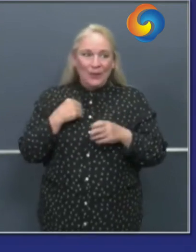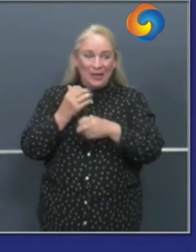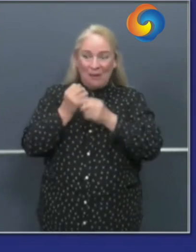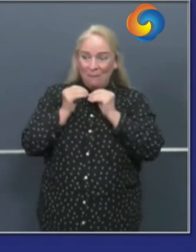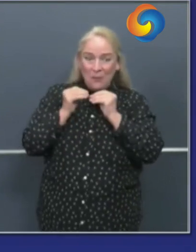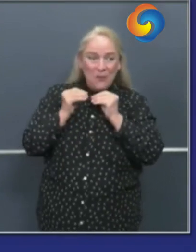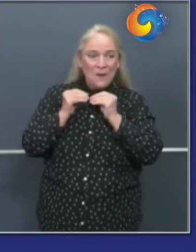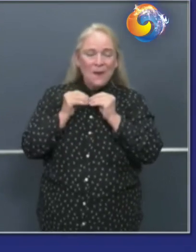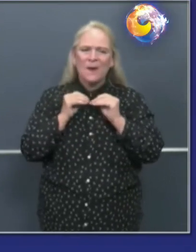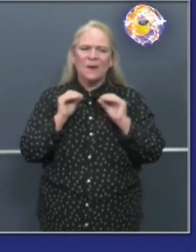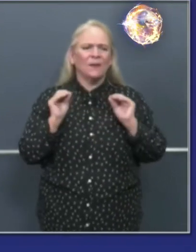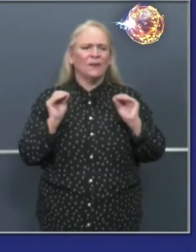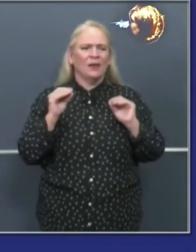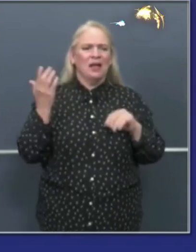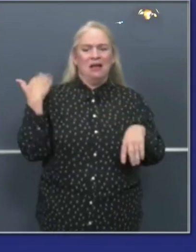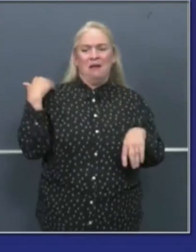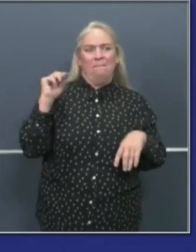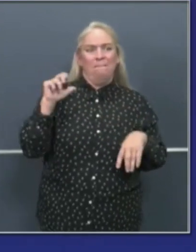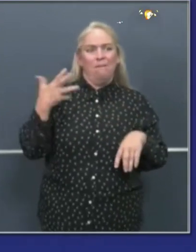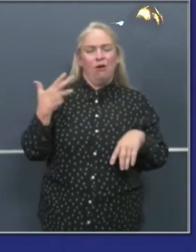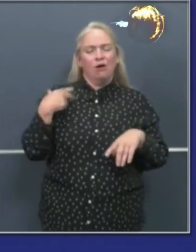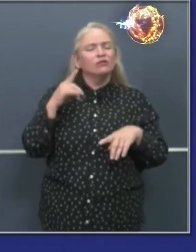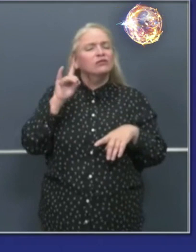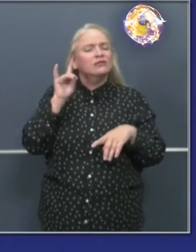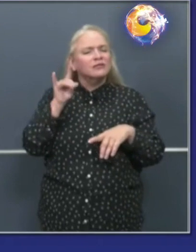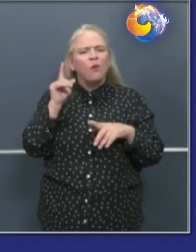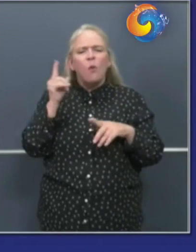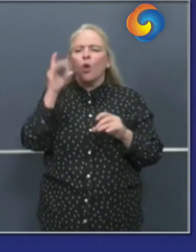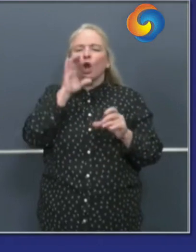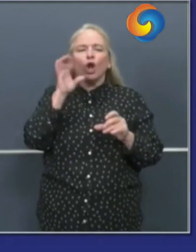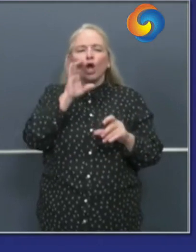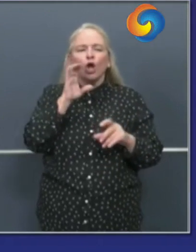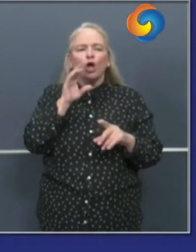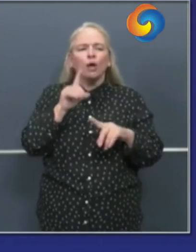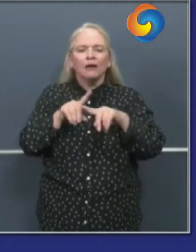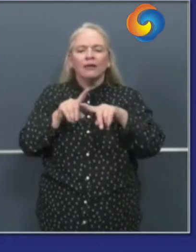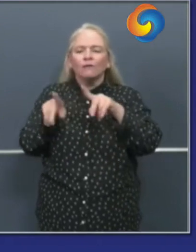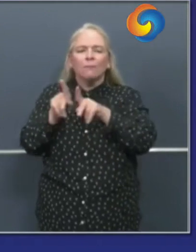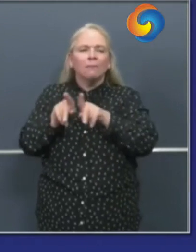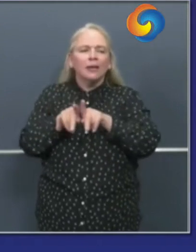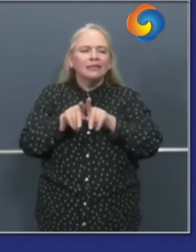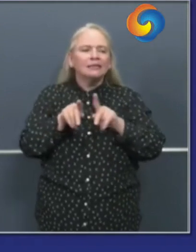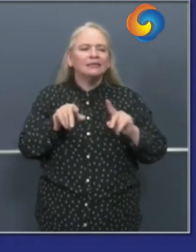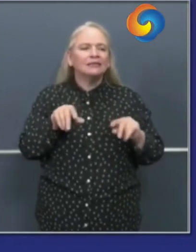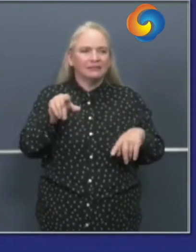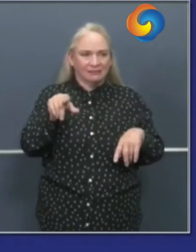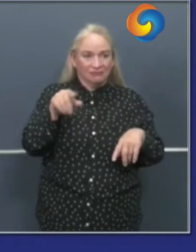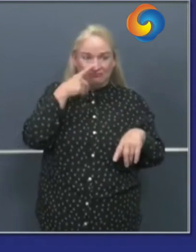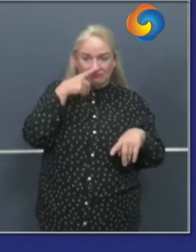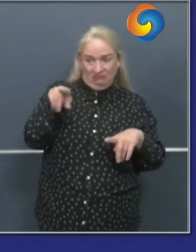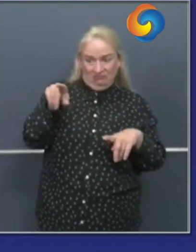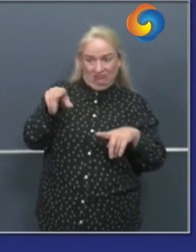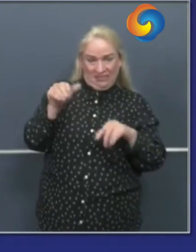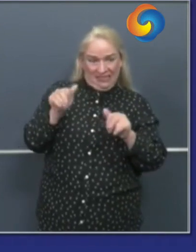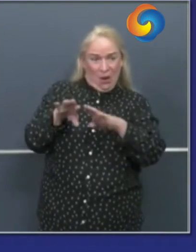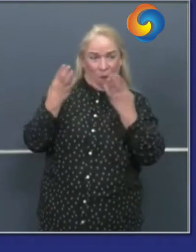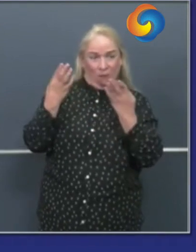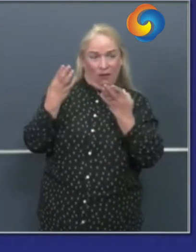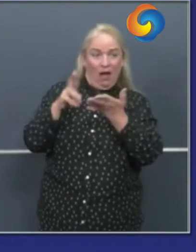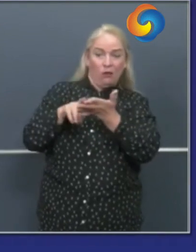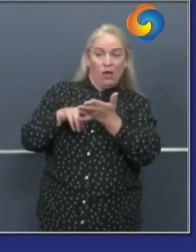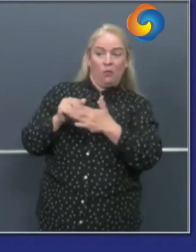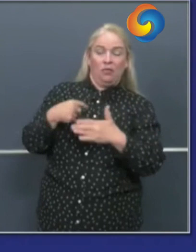process in march of identifying if seaton would be interested in gauging a contract with the state working with the legislature to procure